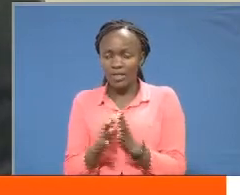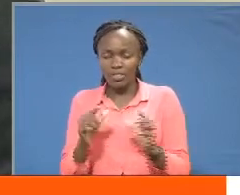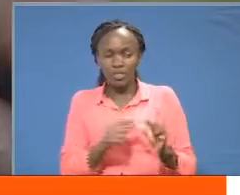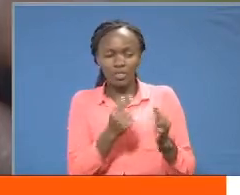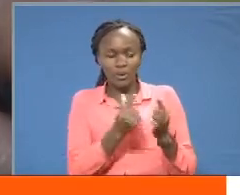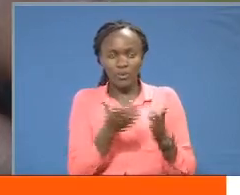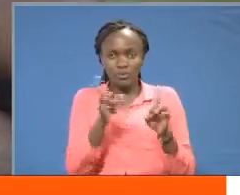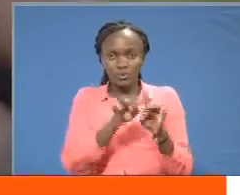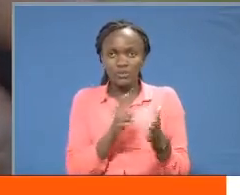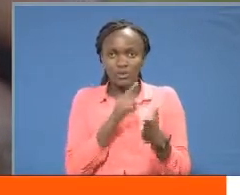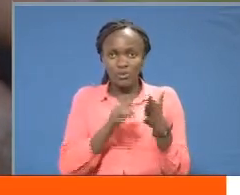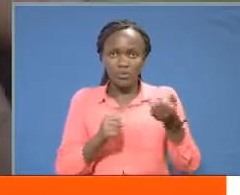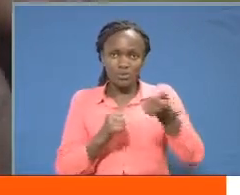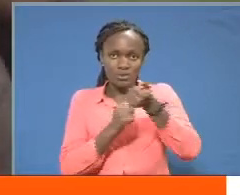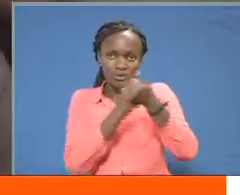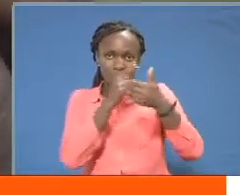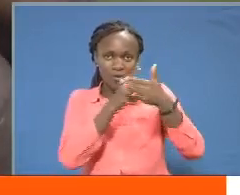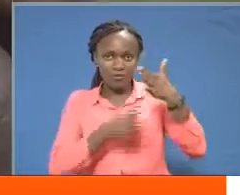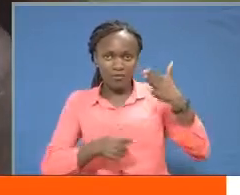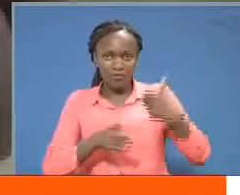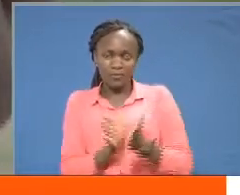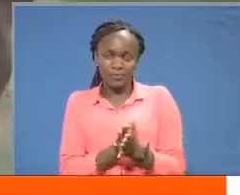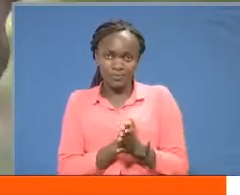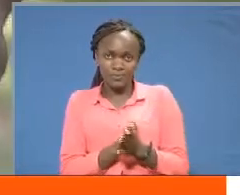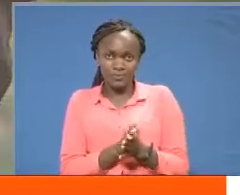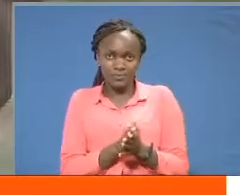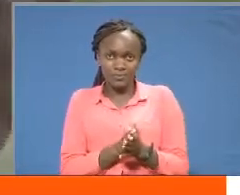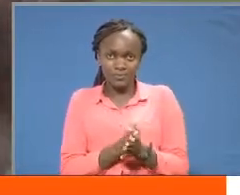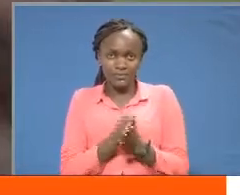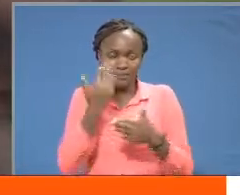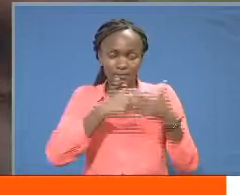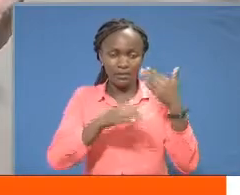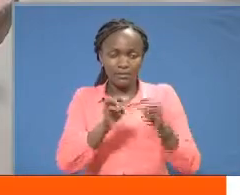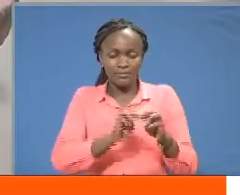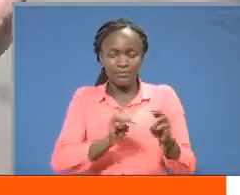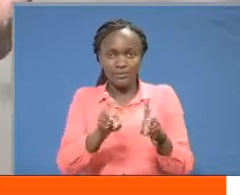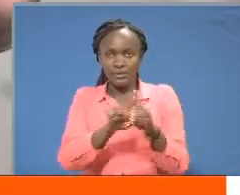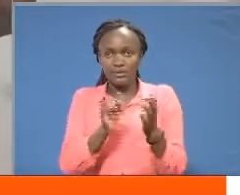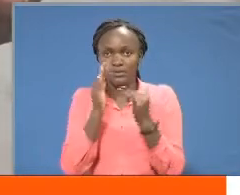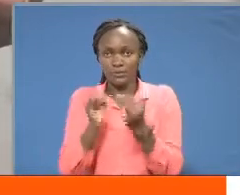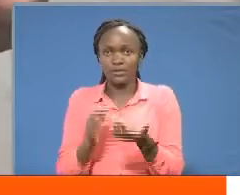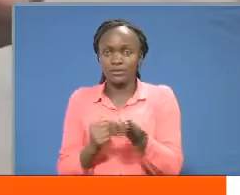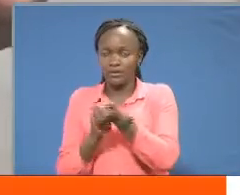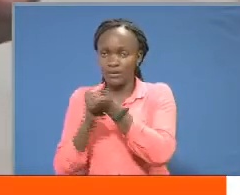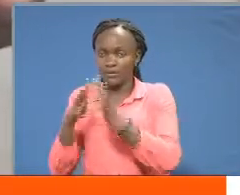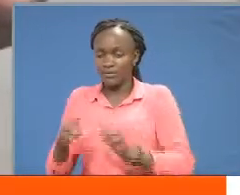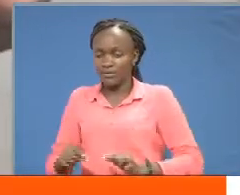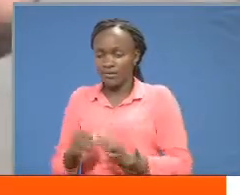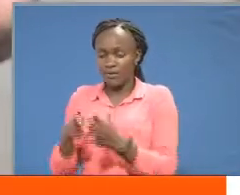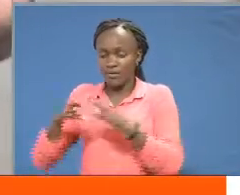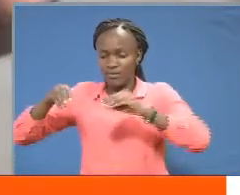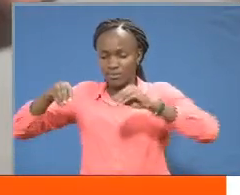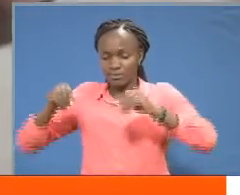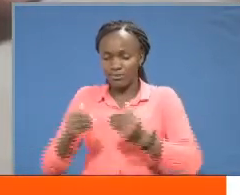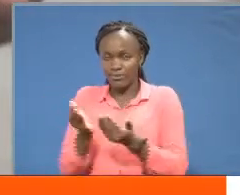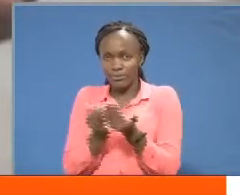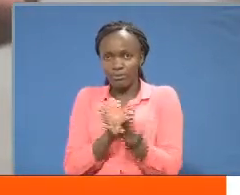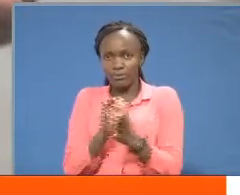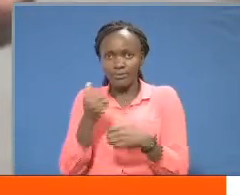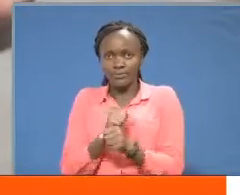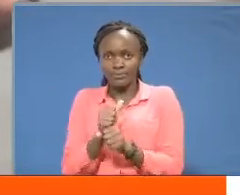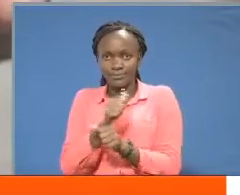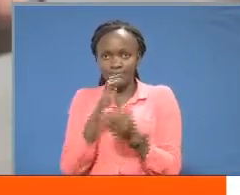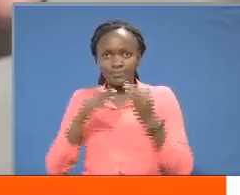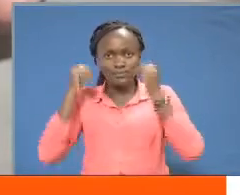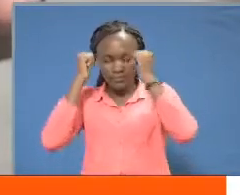as well as the support it gets from the university management saying it helps them offer quality services to enable students